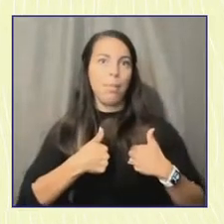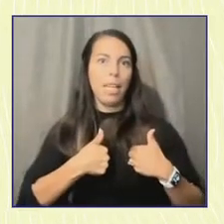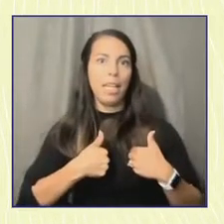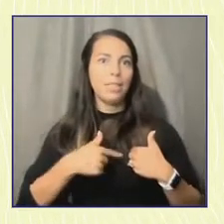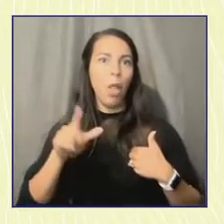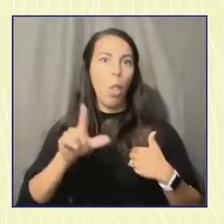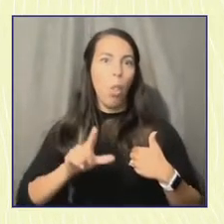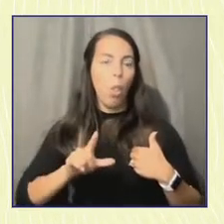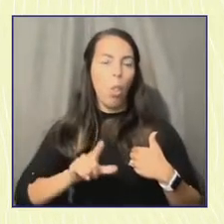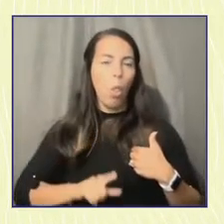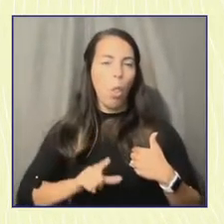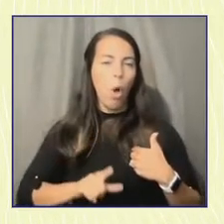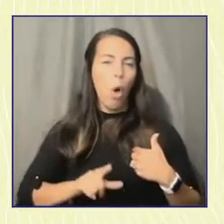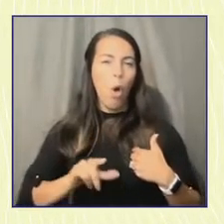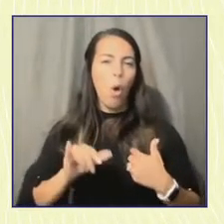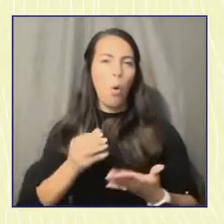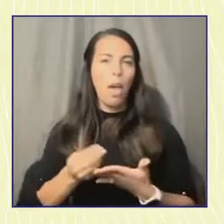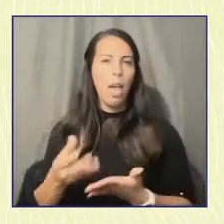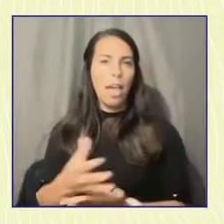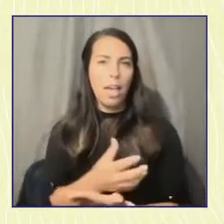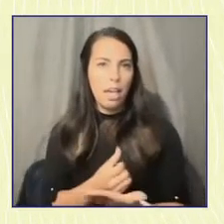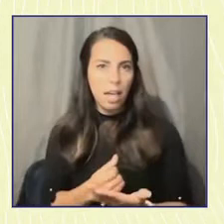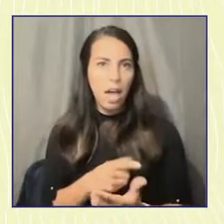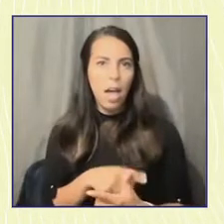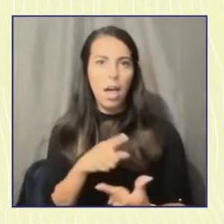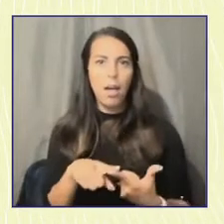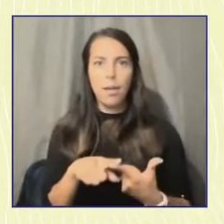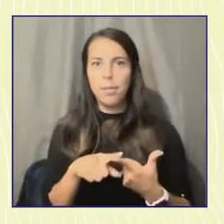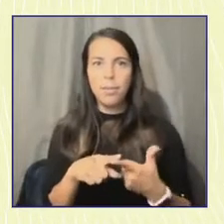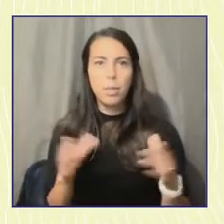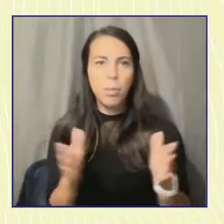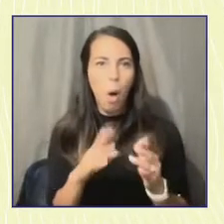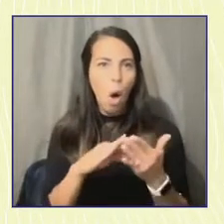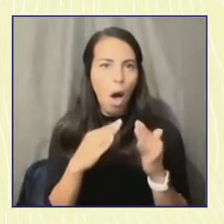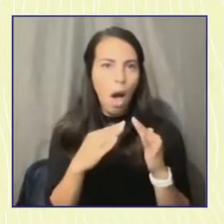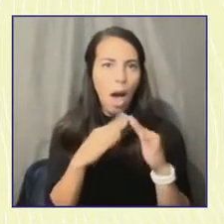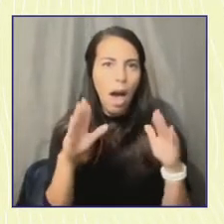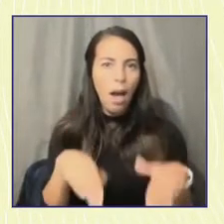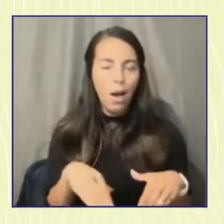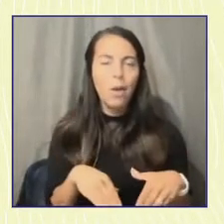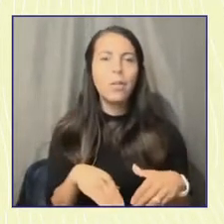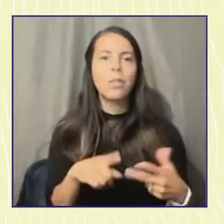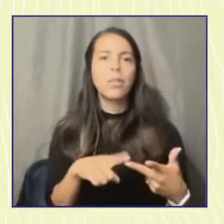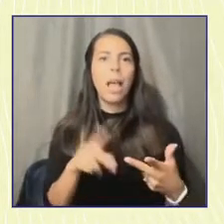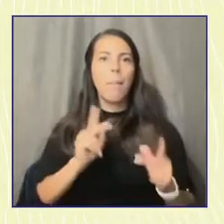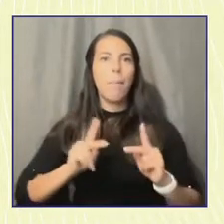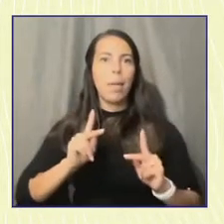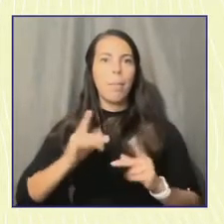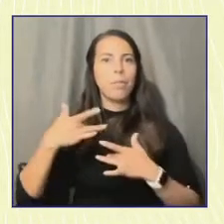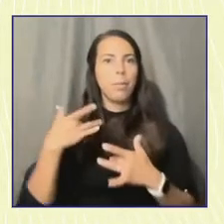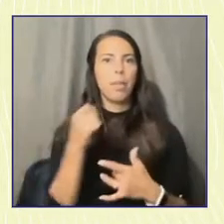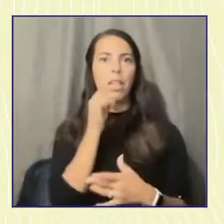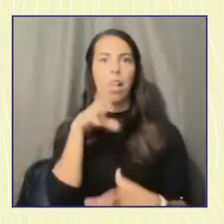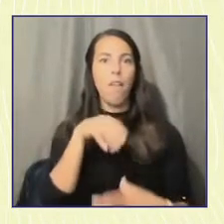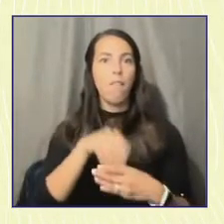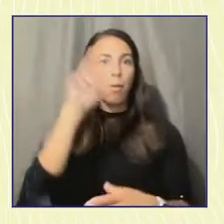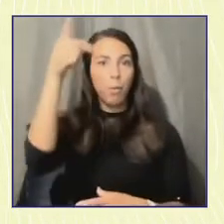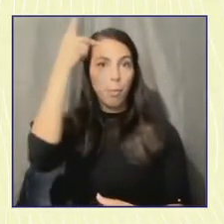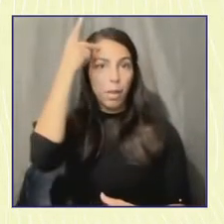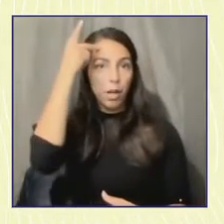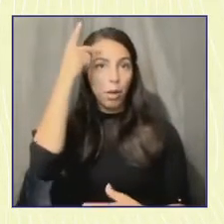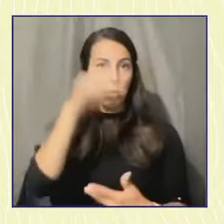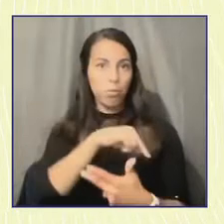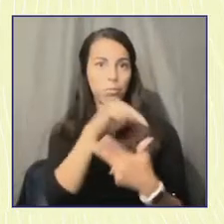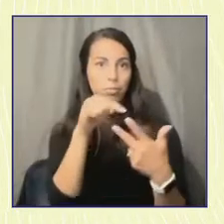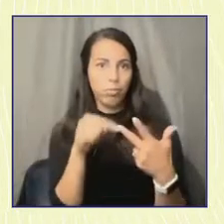of people who, like, aren't normally engaged in the political process. And it's really scary, right, when you have nobody to look up to and you have